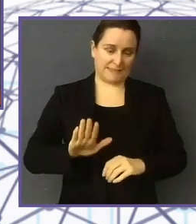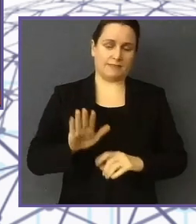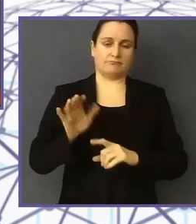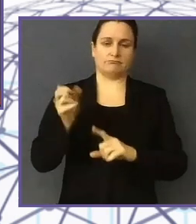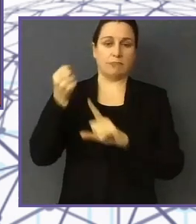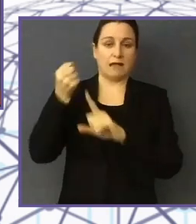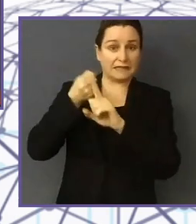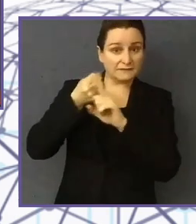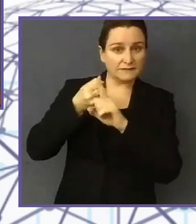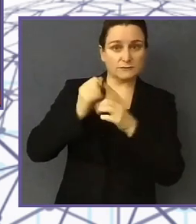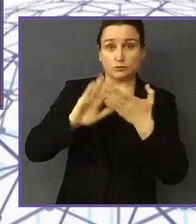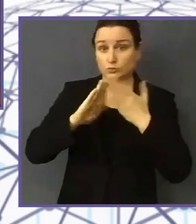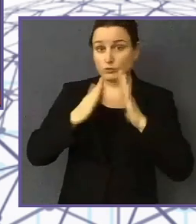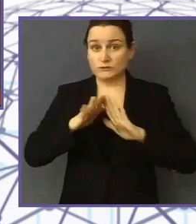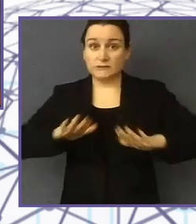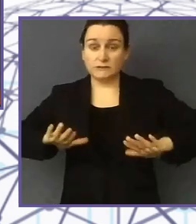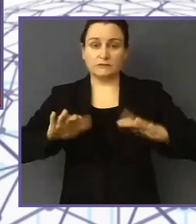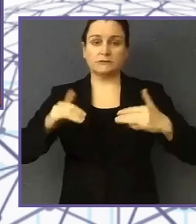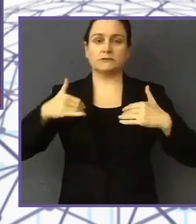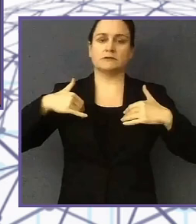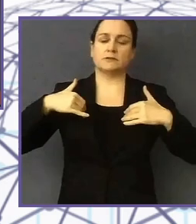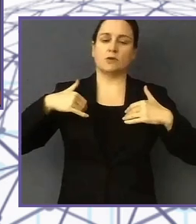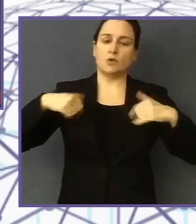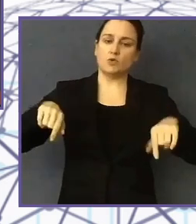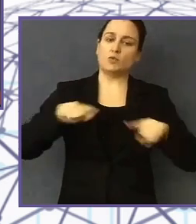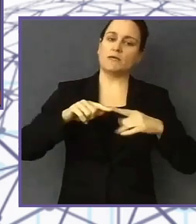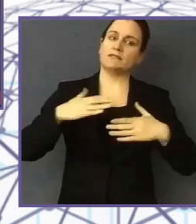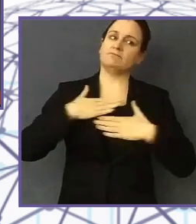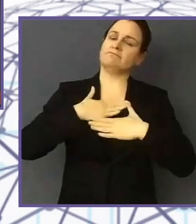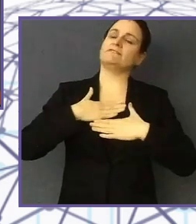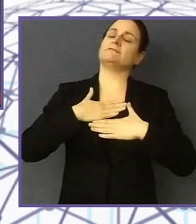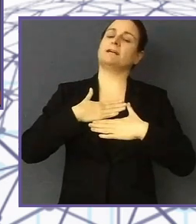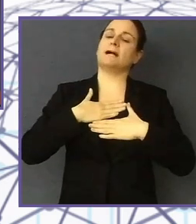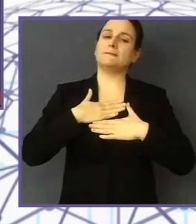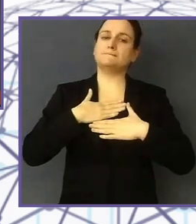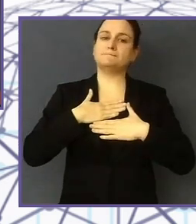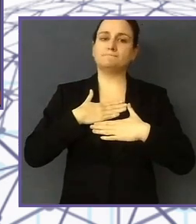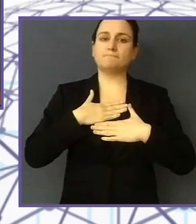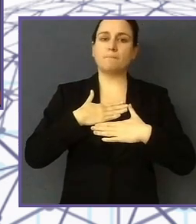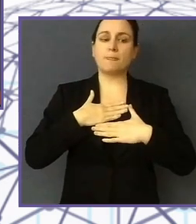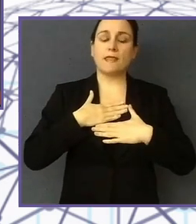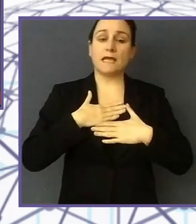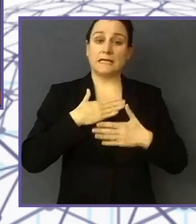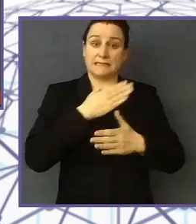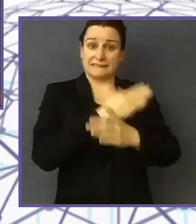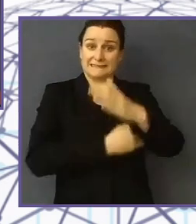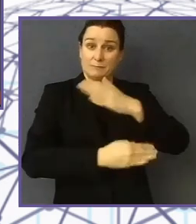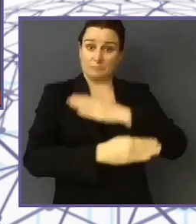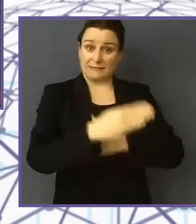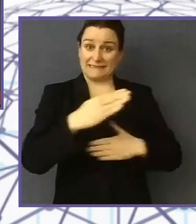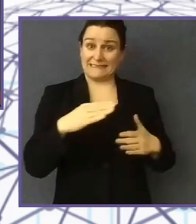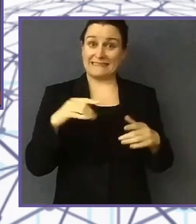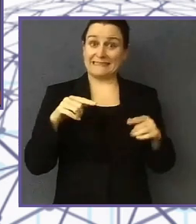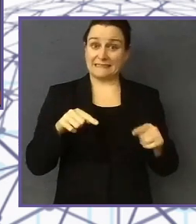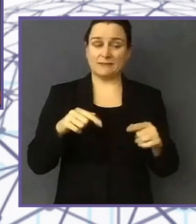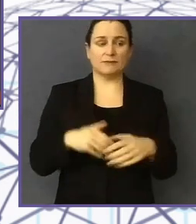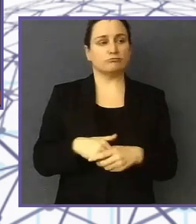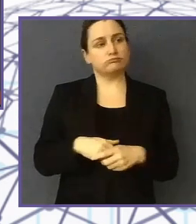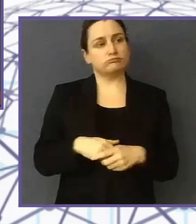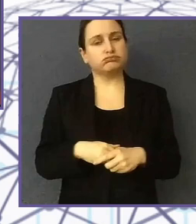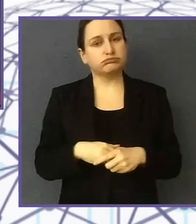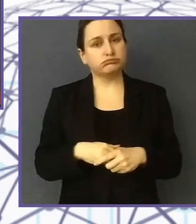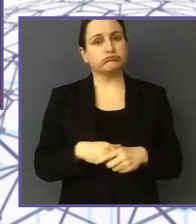And I think it's very good for an innovation conference. Disability is an art. It's an ingenious way to live.